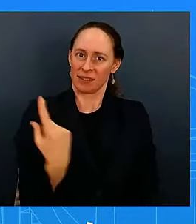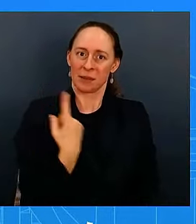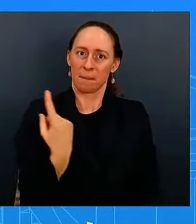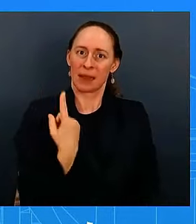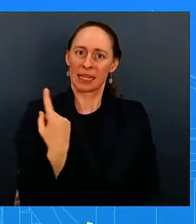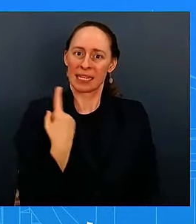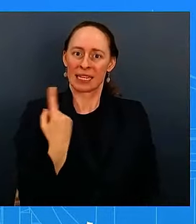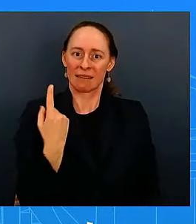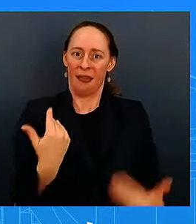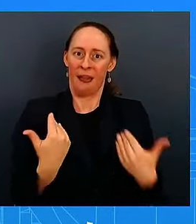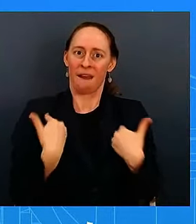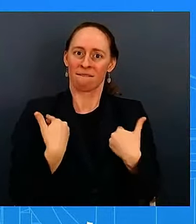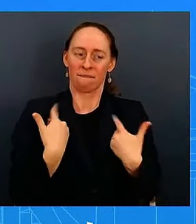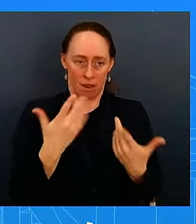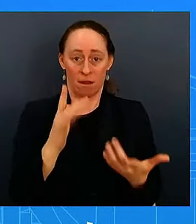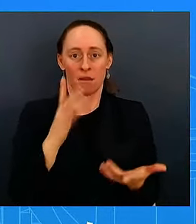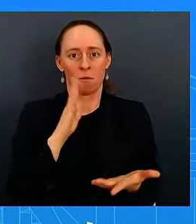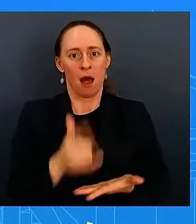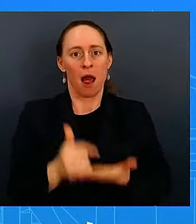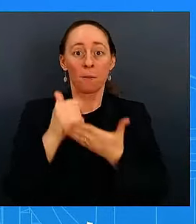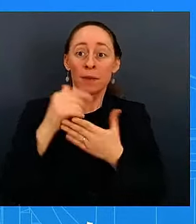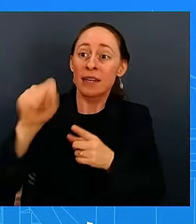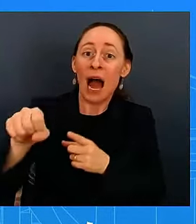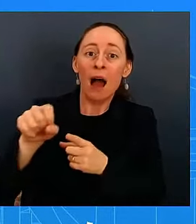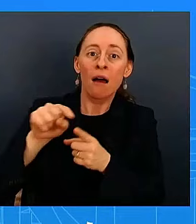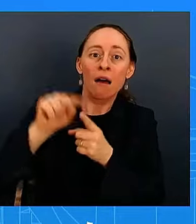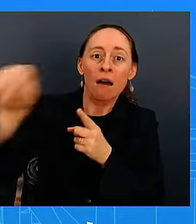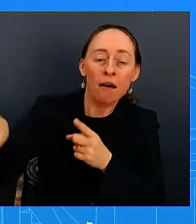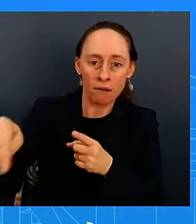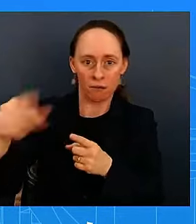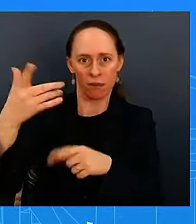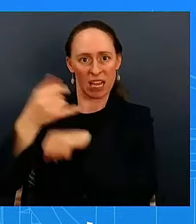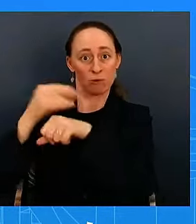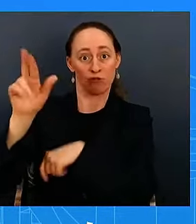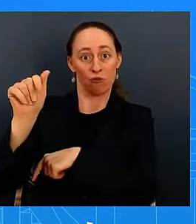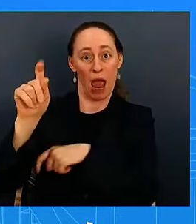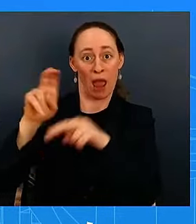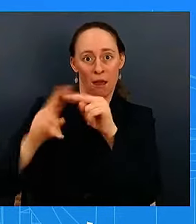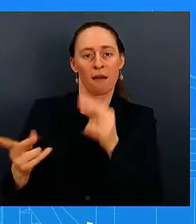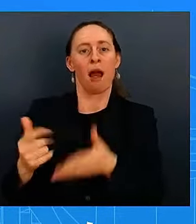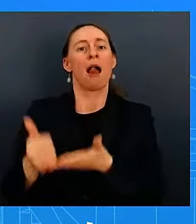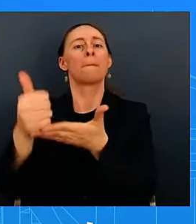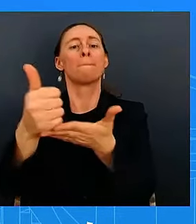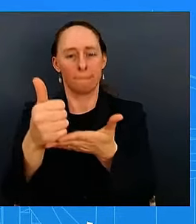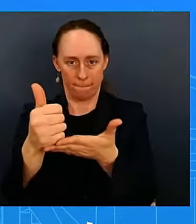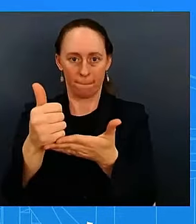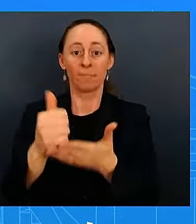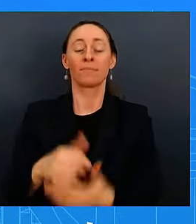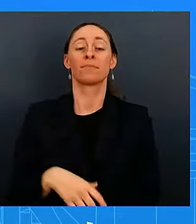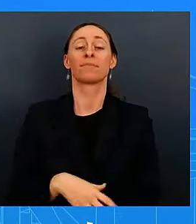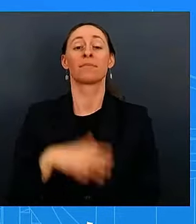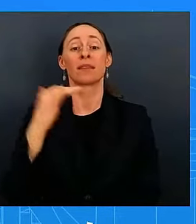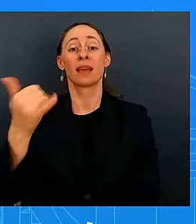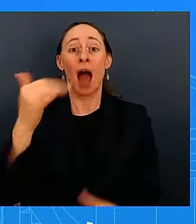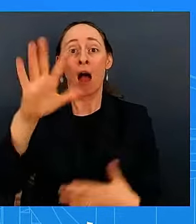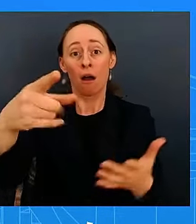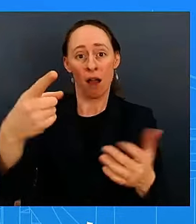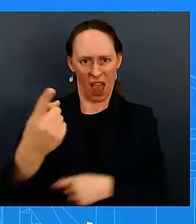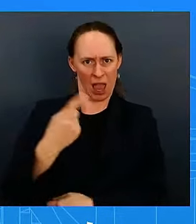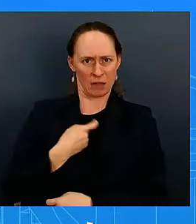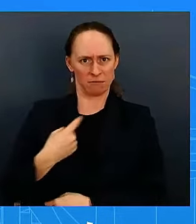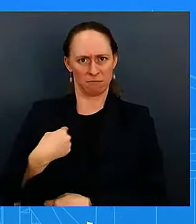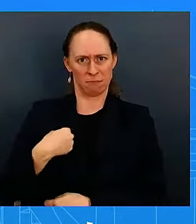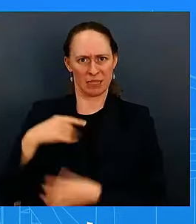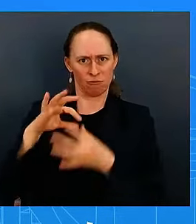rates come down we expect to see that uh when it comes to building three million affordable units again i won't uh go